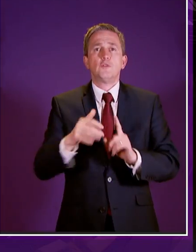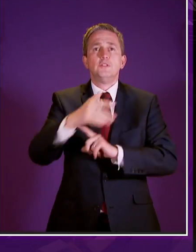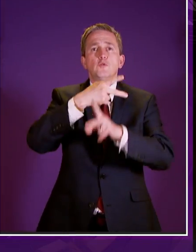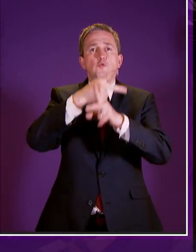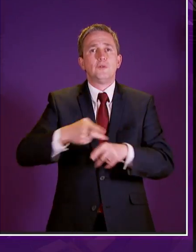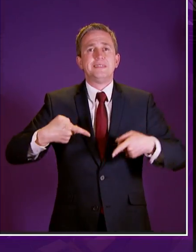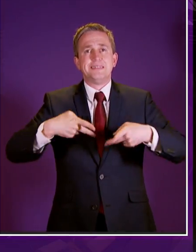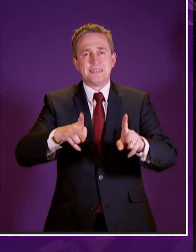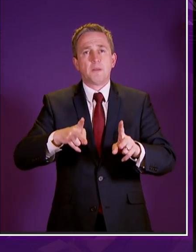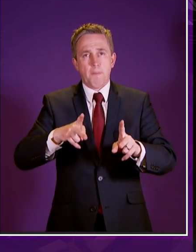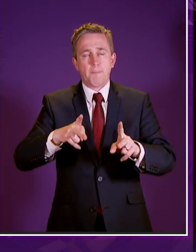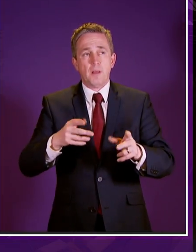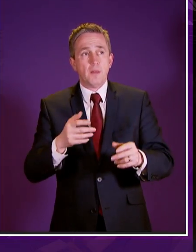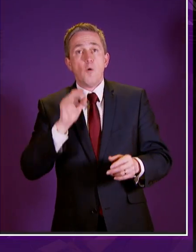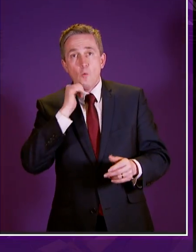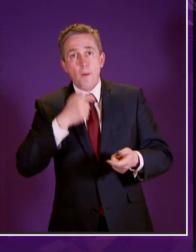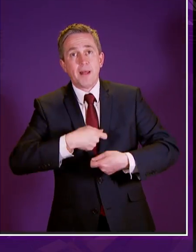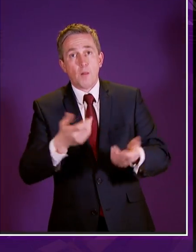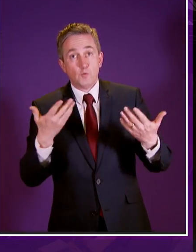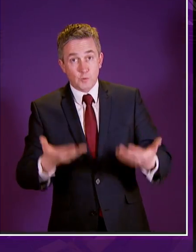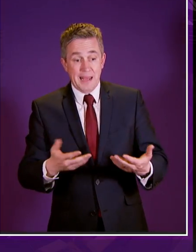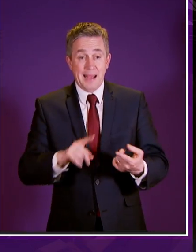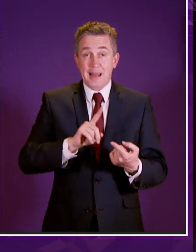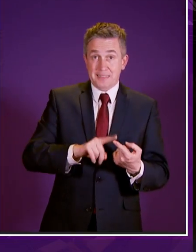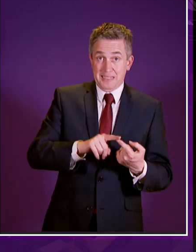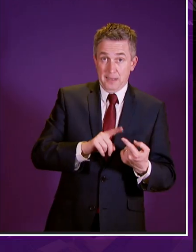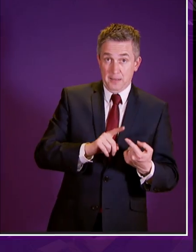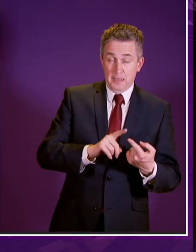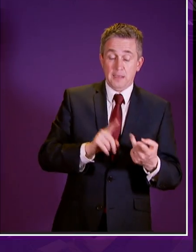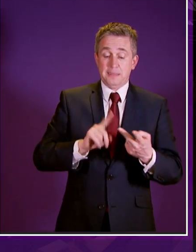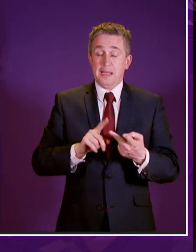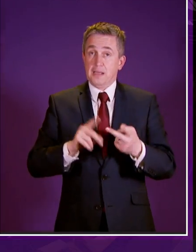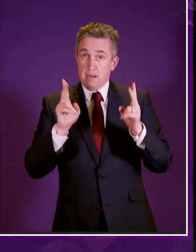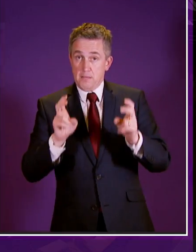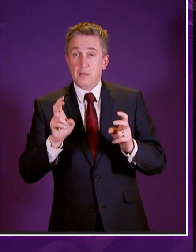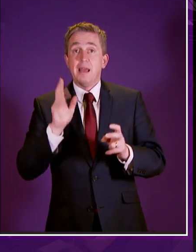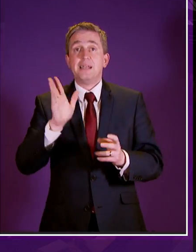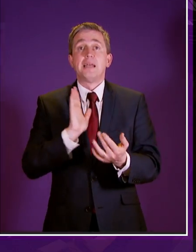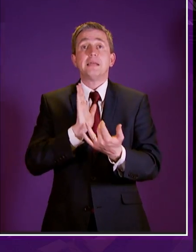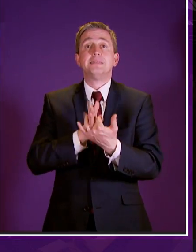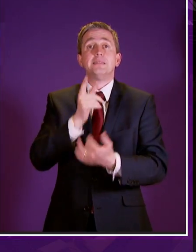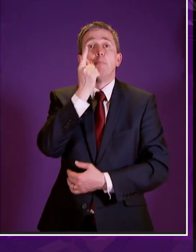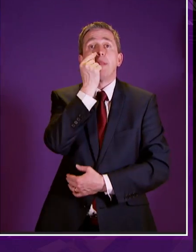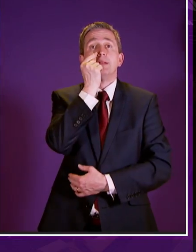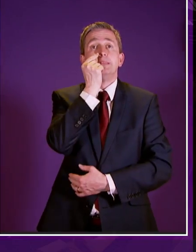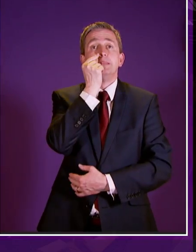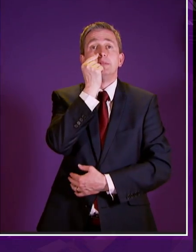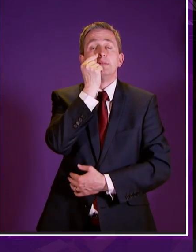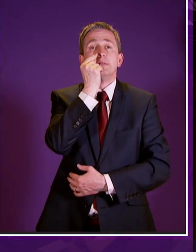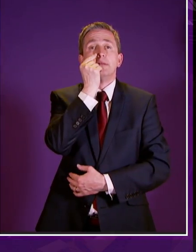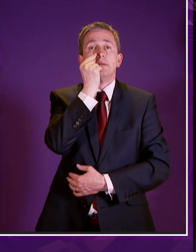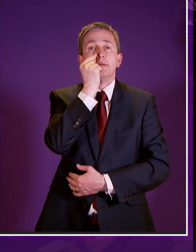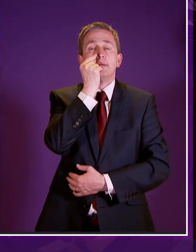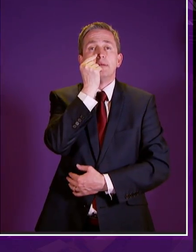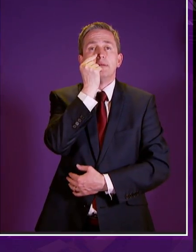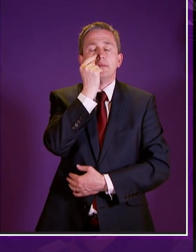that we will today launch that is the first pillar the second pillar has to be accessibility and we've heard a lot about that today and i think it